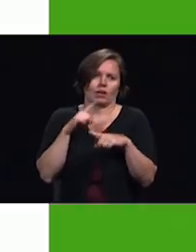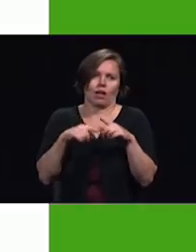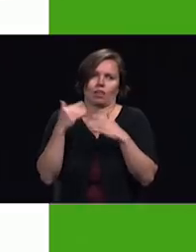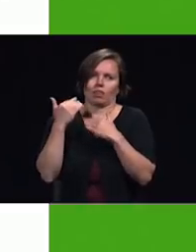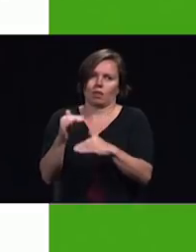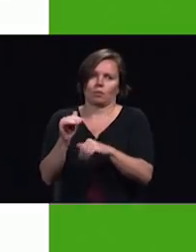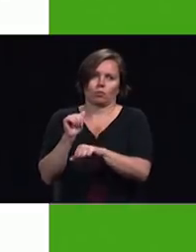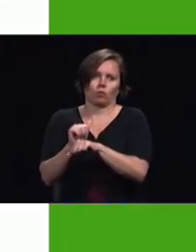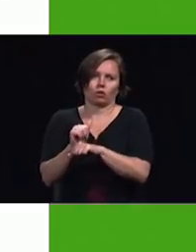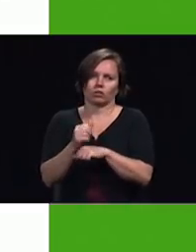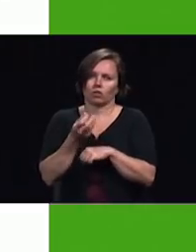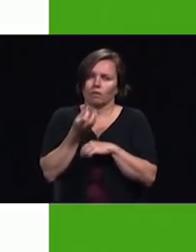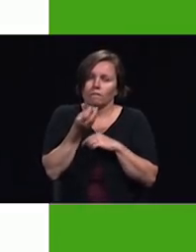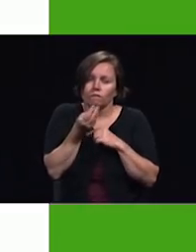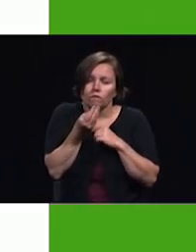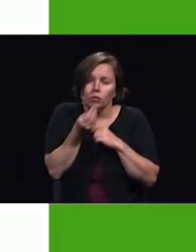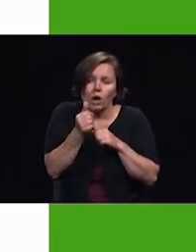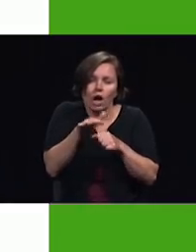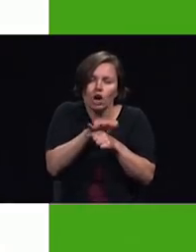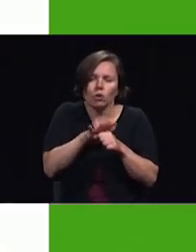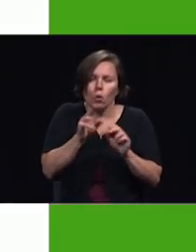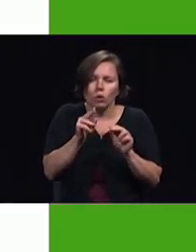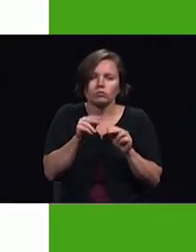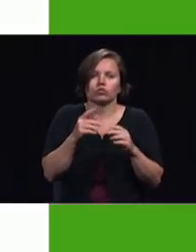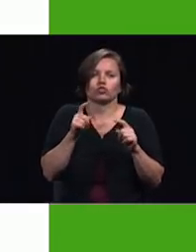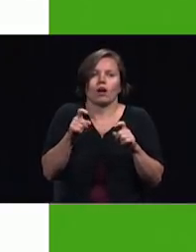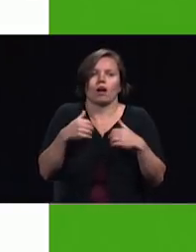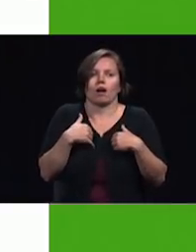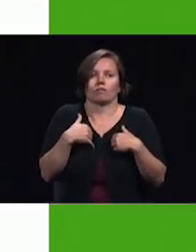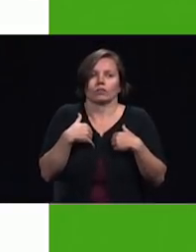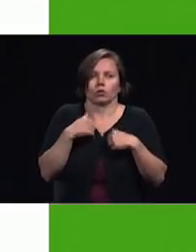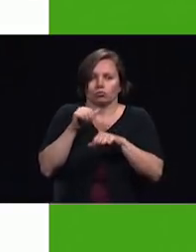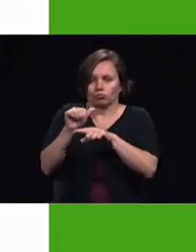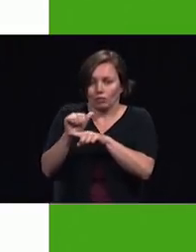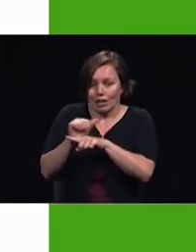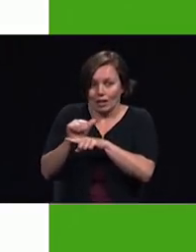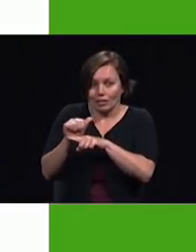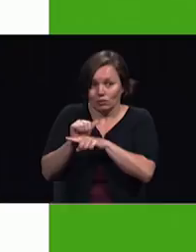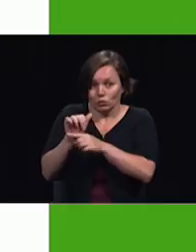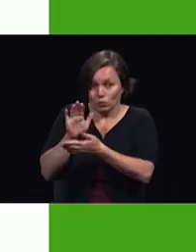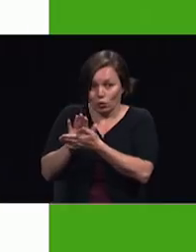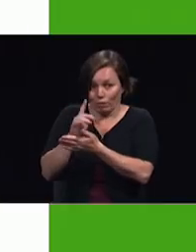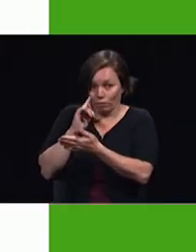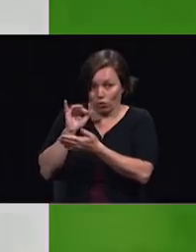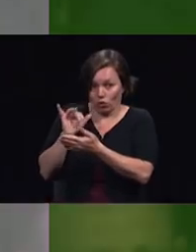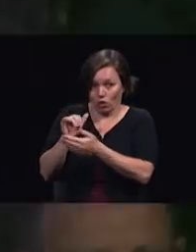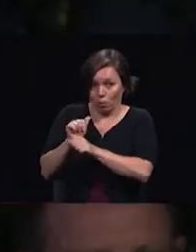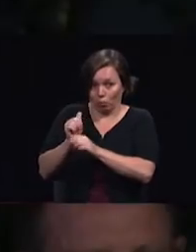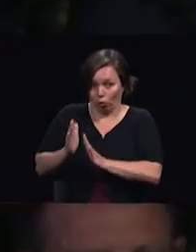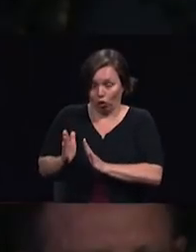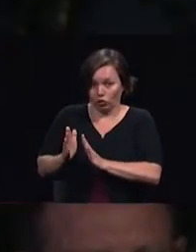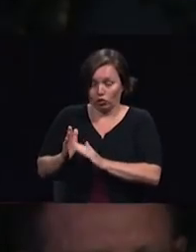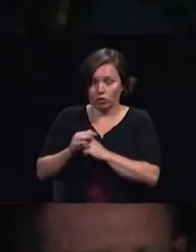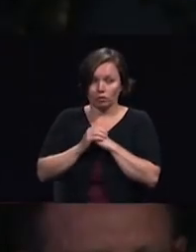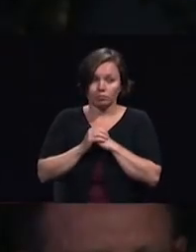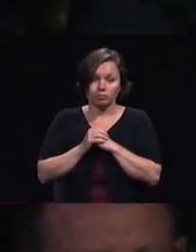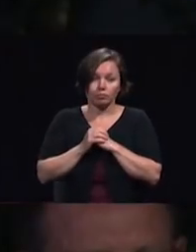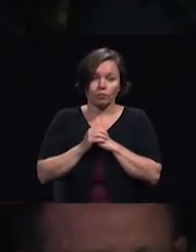city there should be a city mission that would be a training school for workers my friends in closing